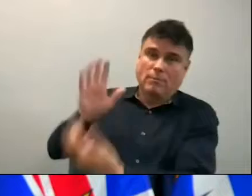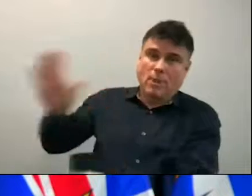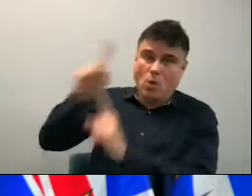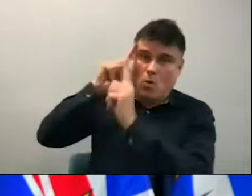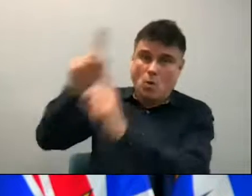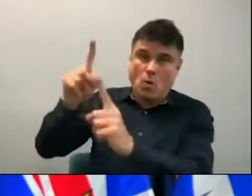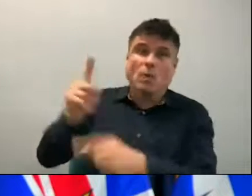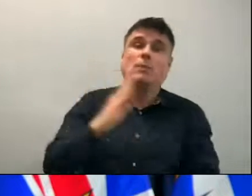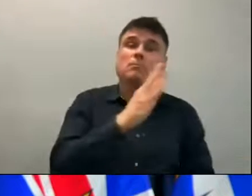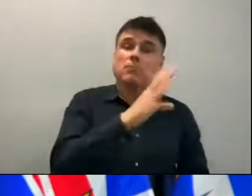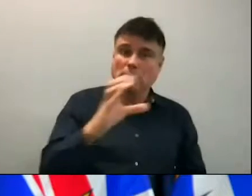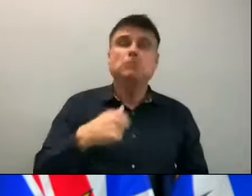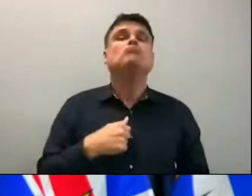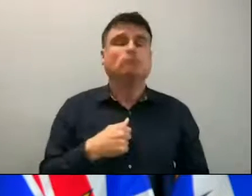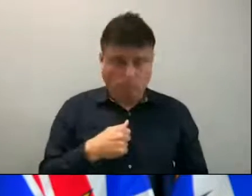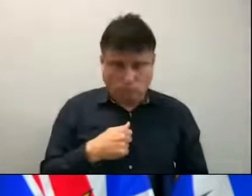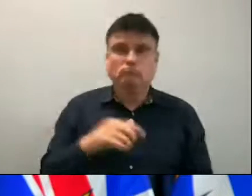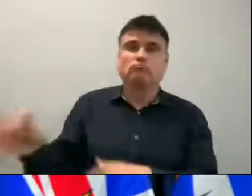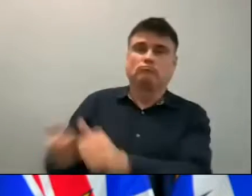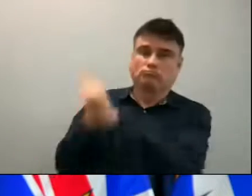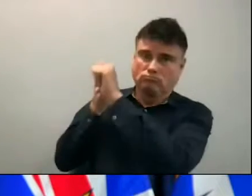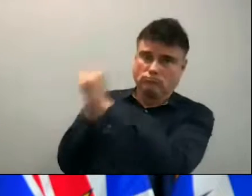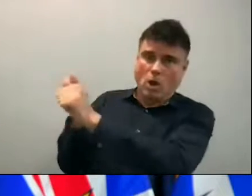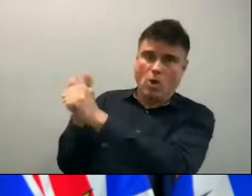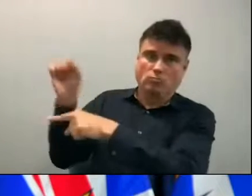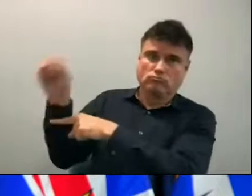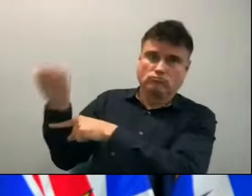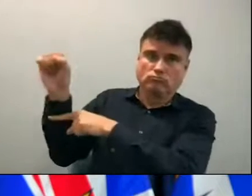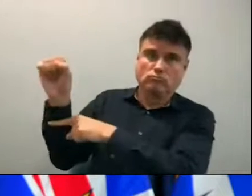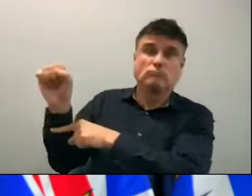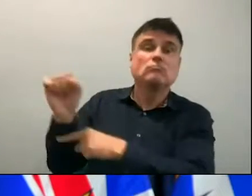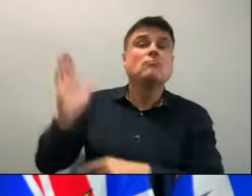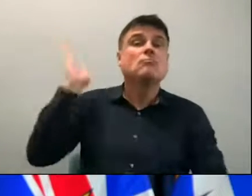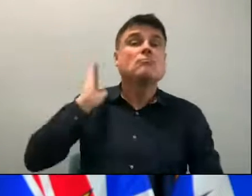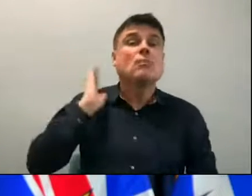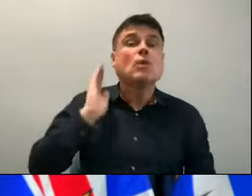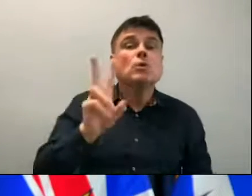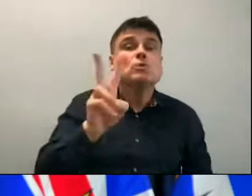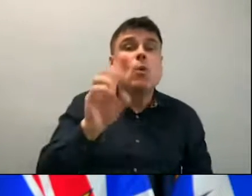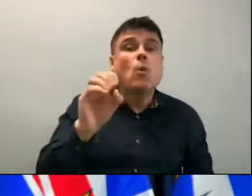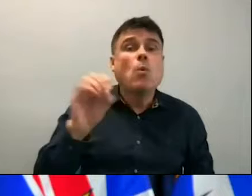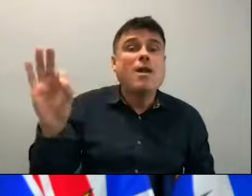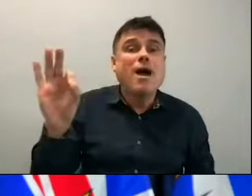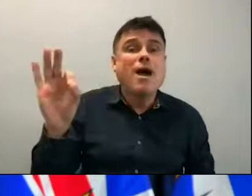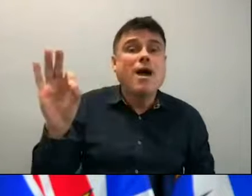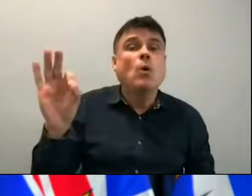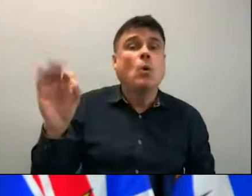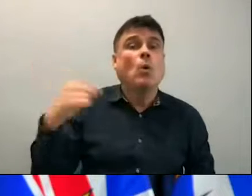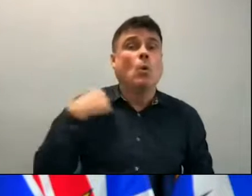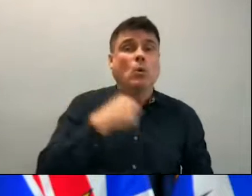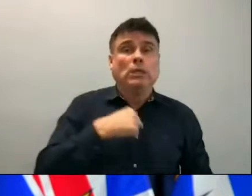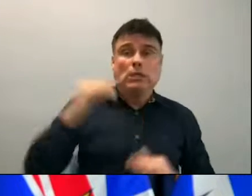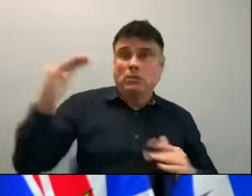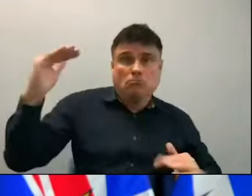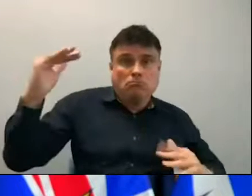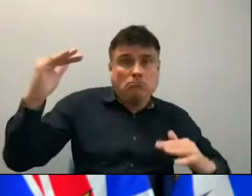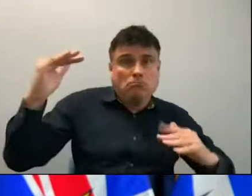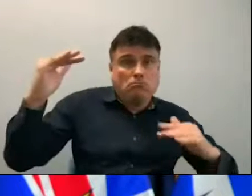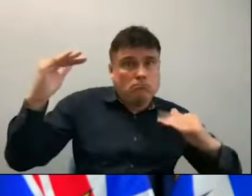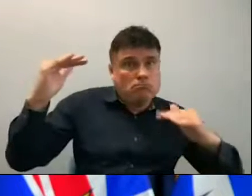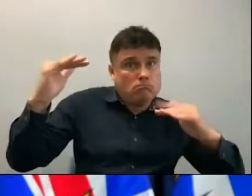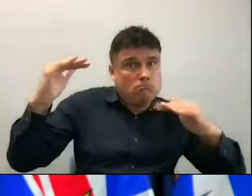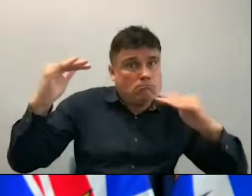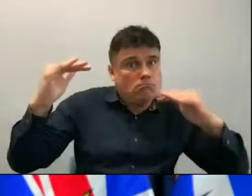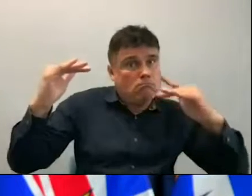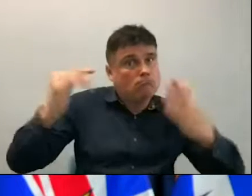adherence to carbon prices going back to 2008, 2009, we are in a better position to meet the $50 a ton than some other jurisdictions.